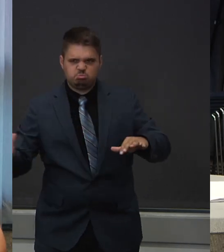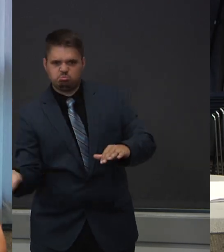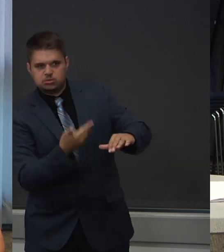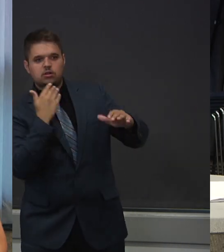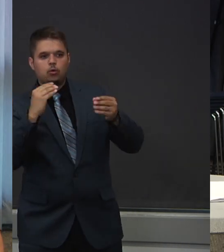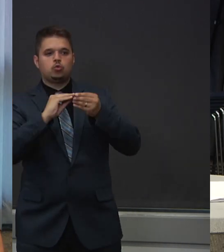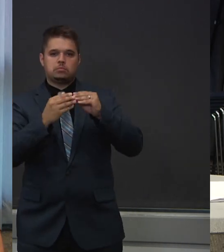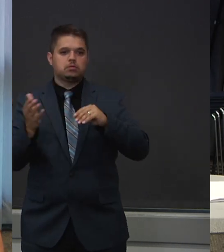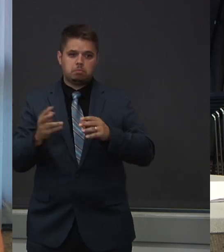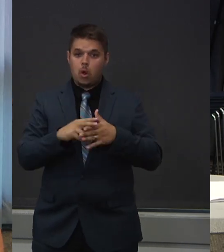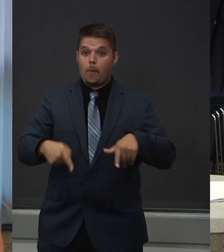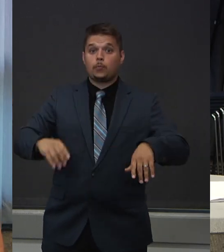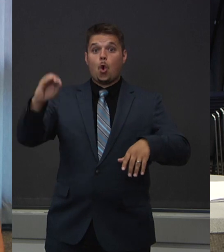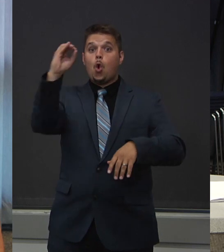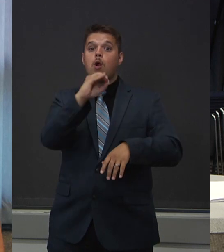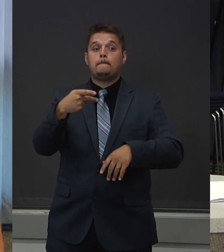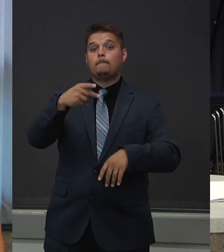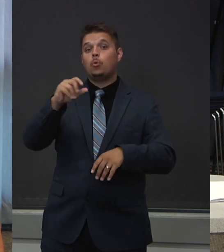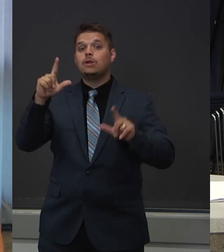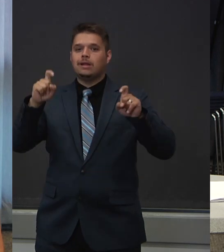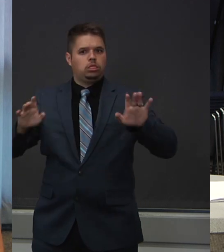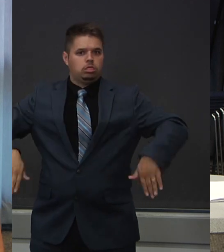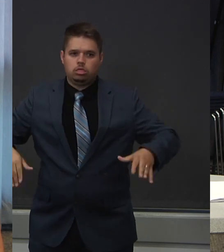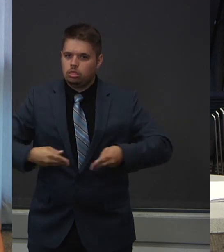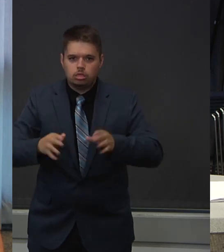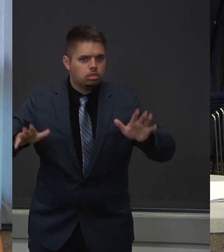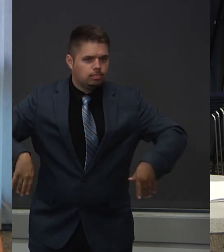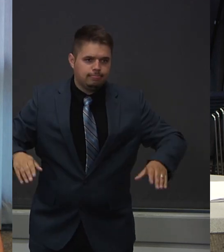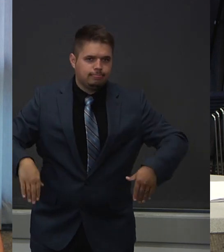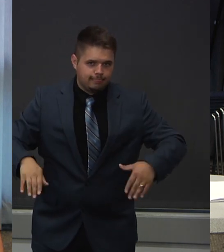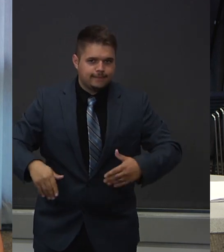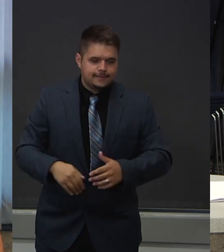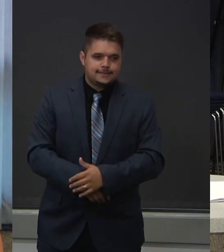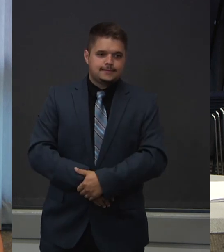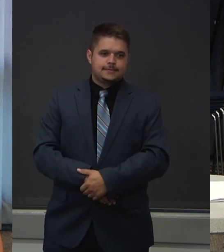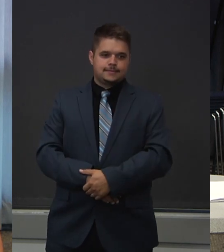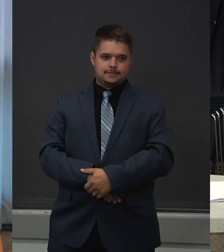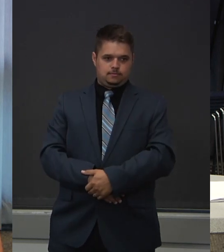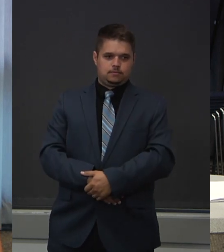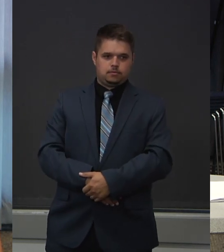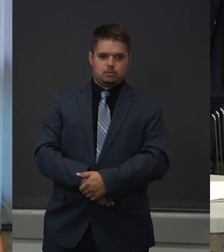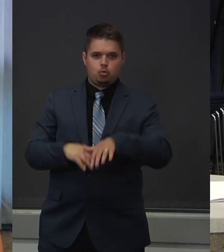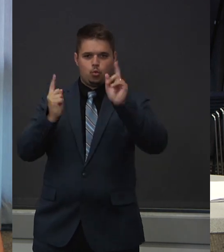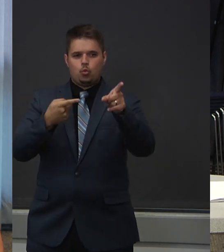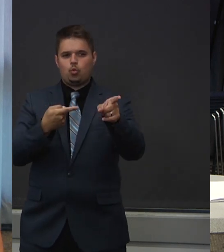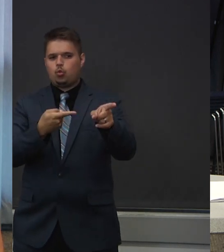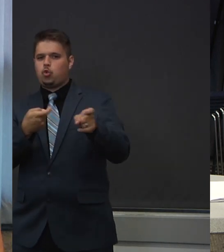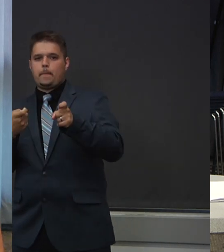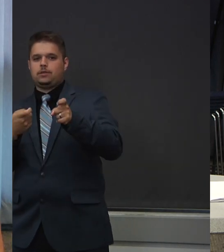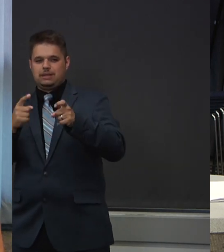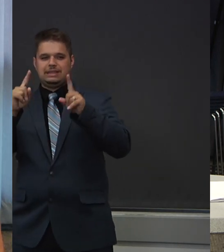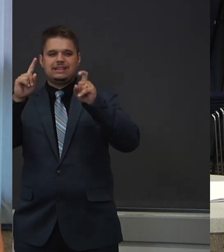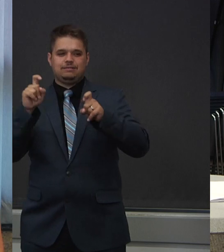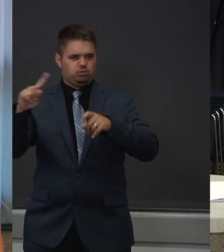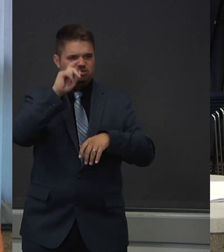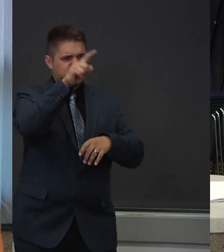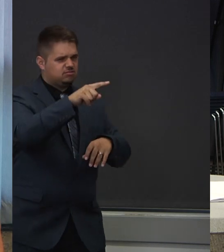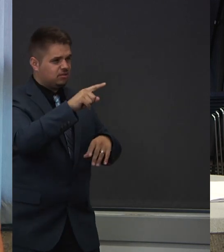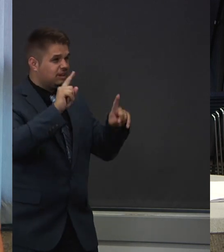Lees asks, when will this rapid saliva test be approved? That's a great question.